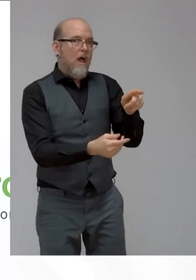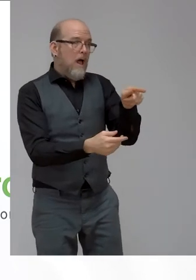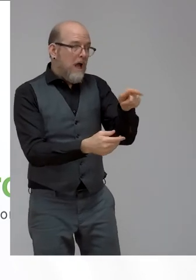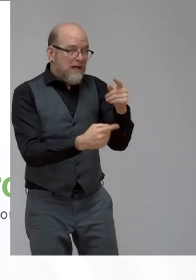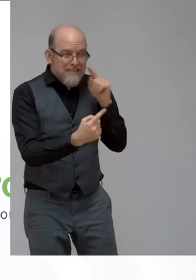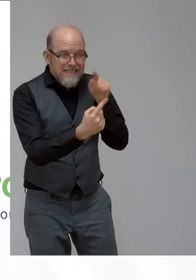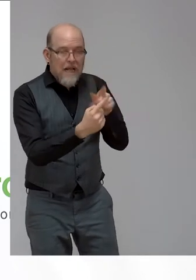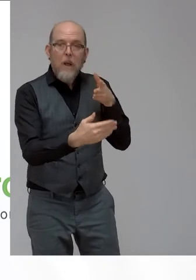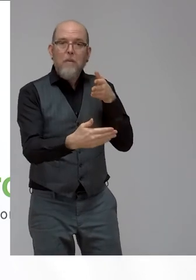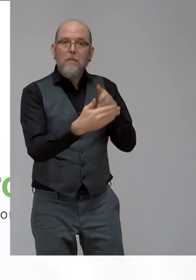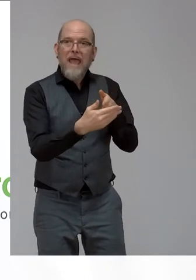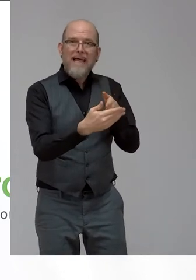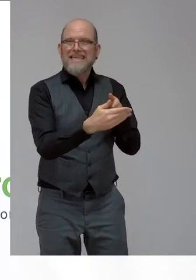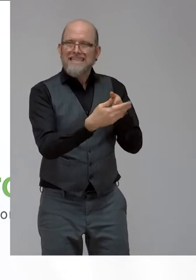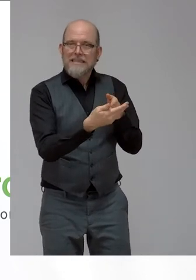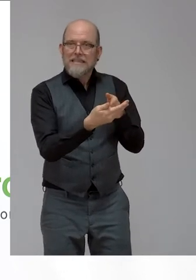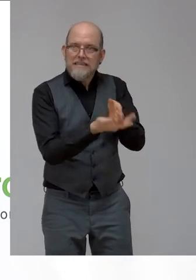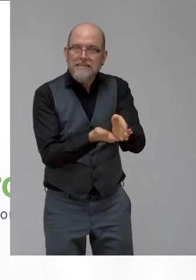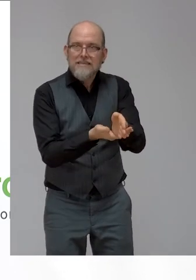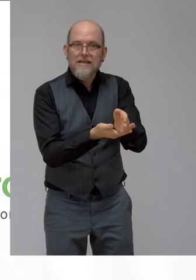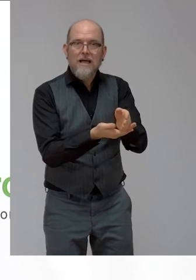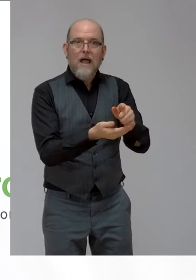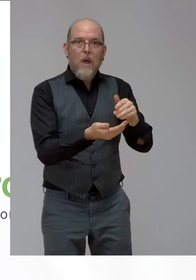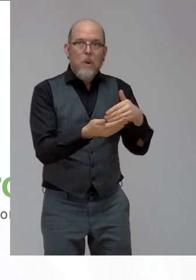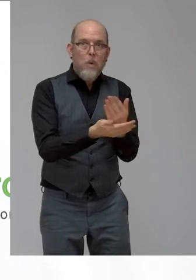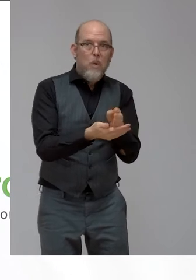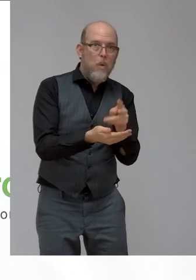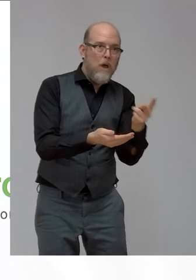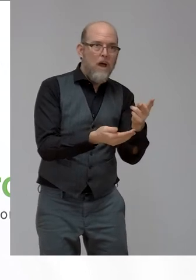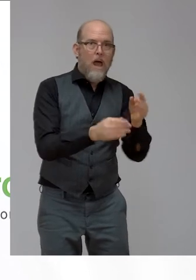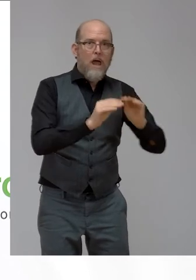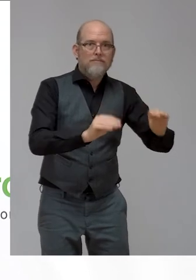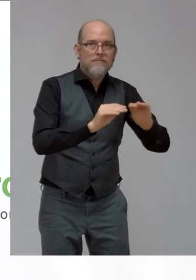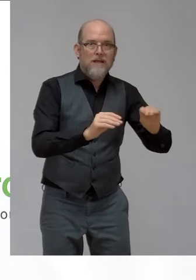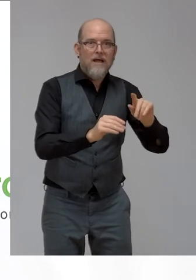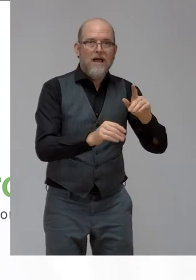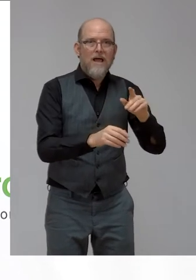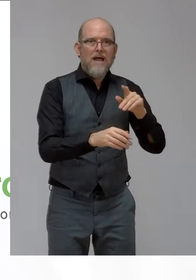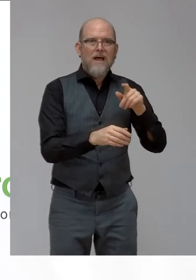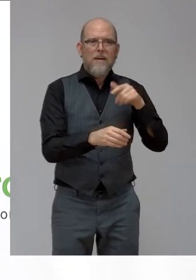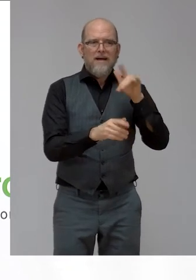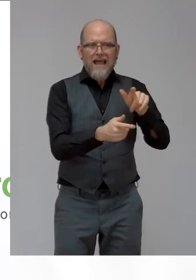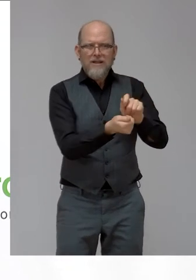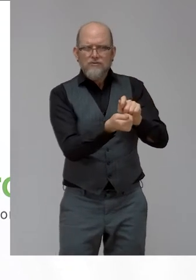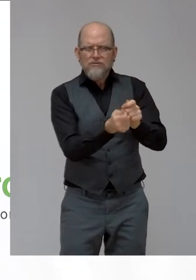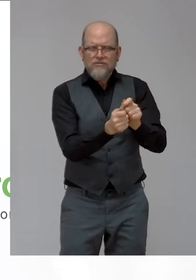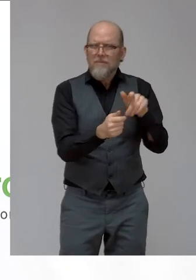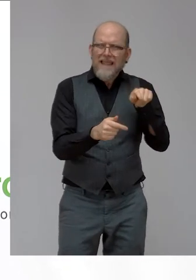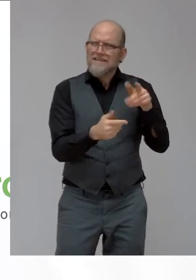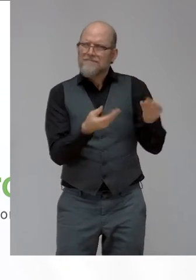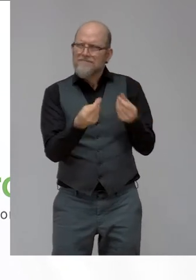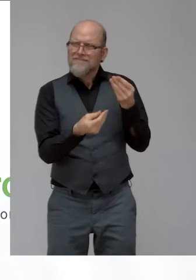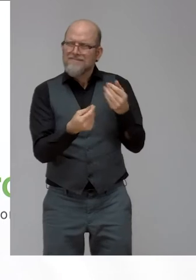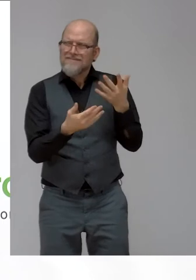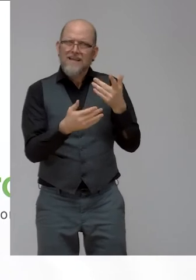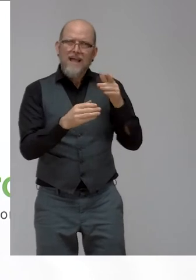looking at who are the providers of skilling up people with disabilities. Training them up, explaining to them how it